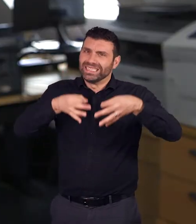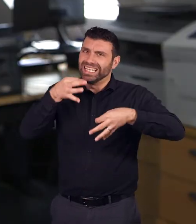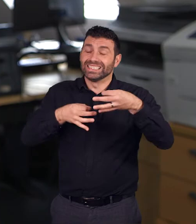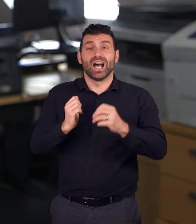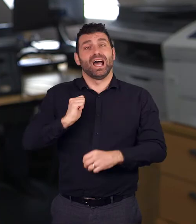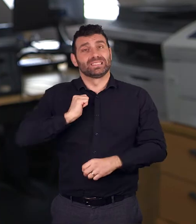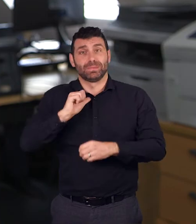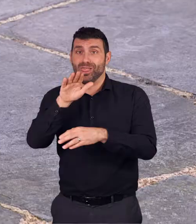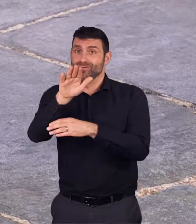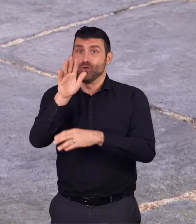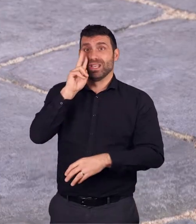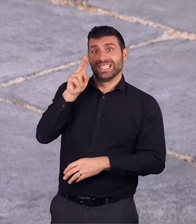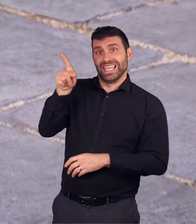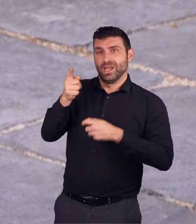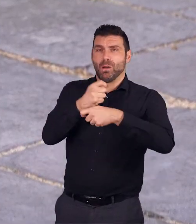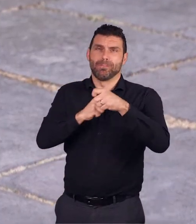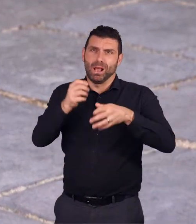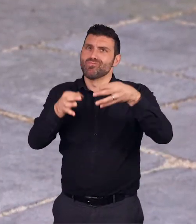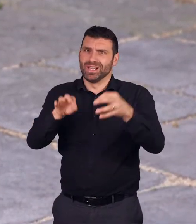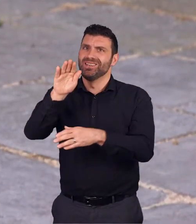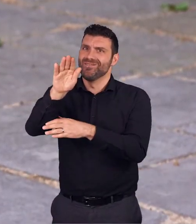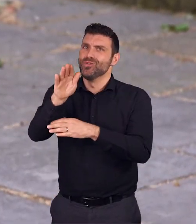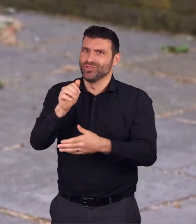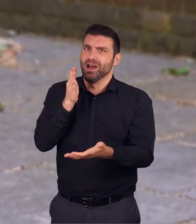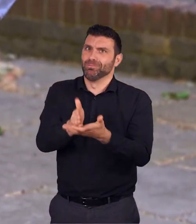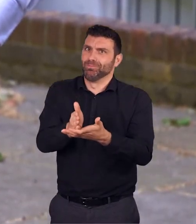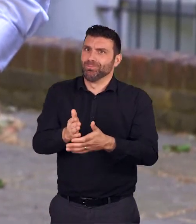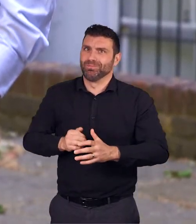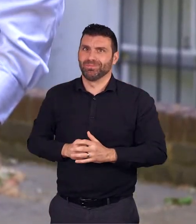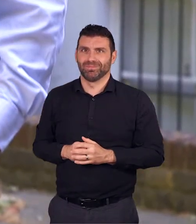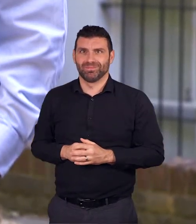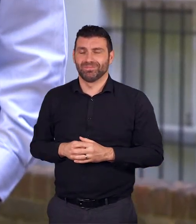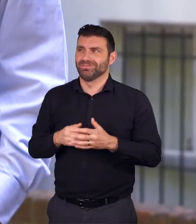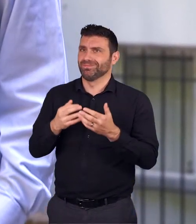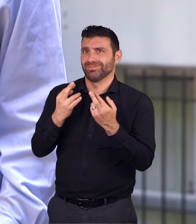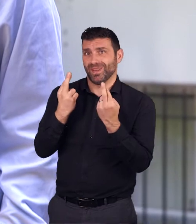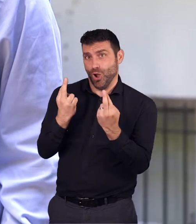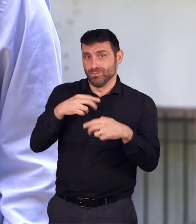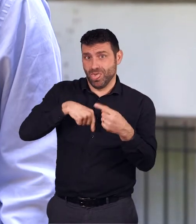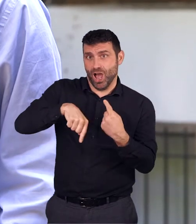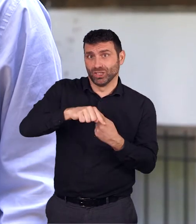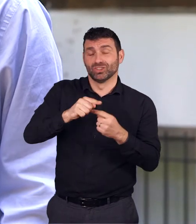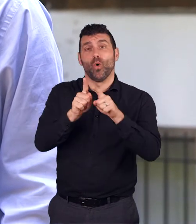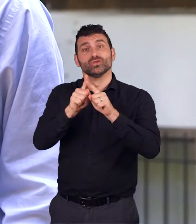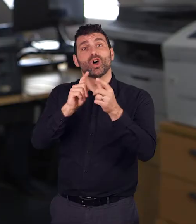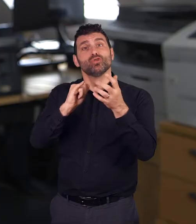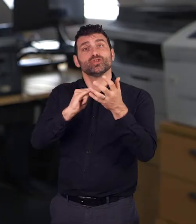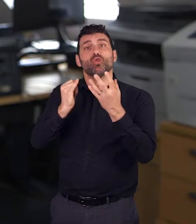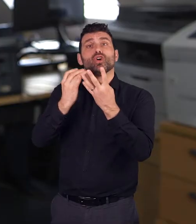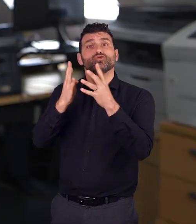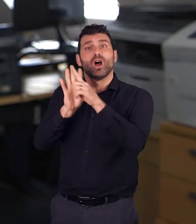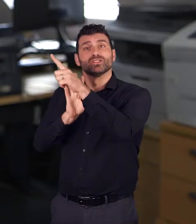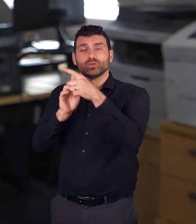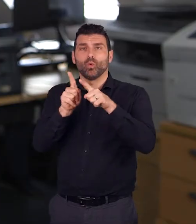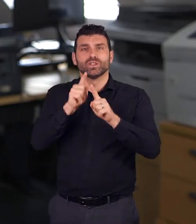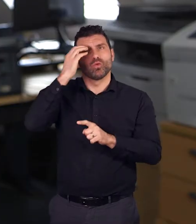space situations I know he's really really keen on politics I know he wants to be a politician and I fully expect to see him there one day and I